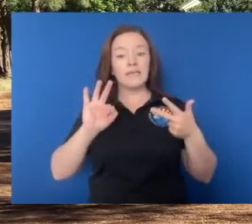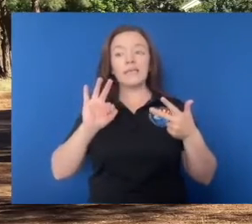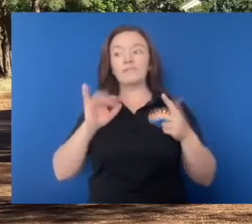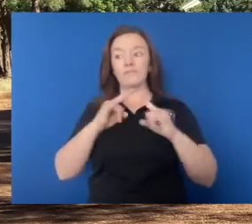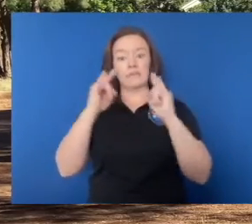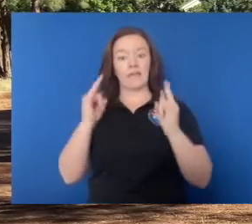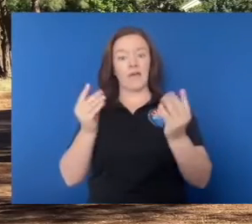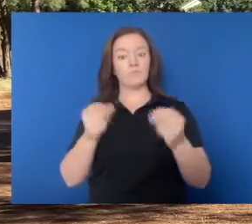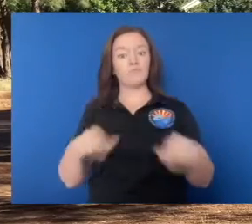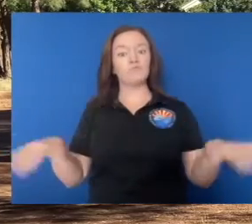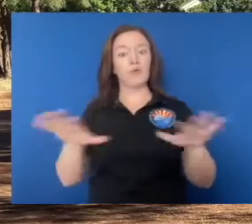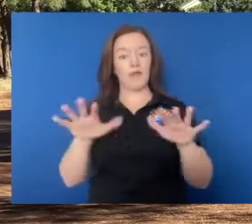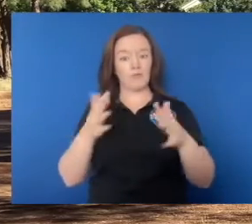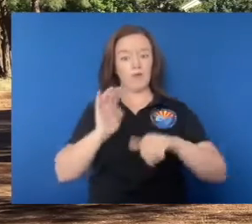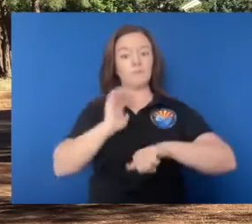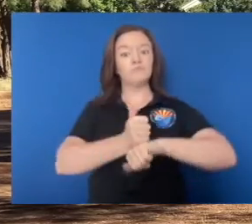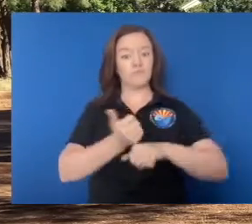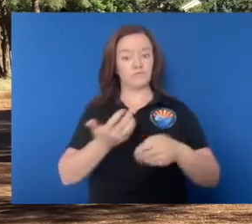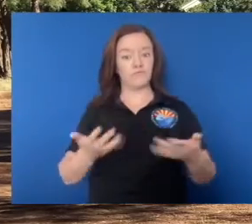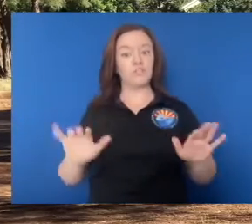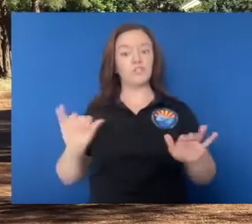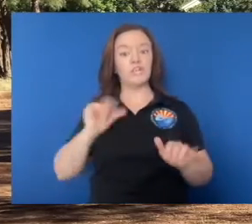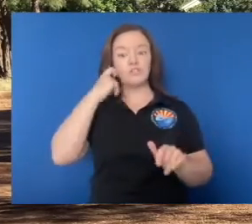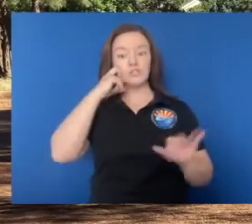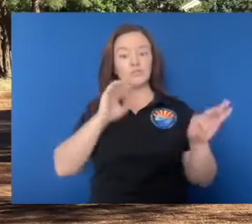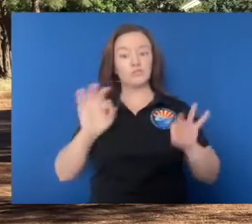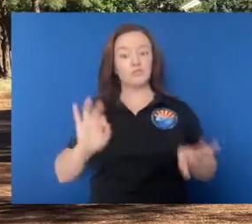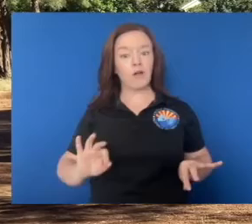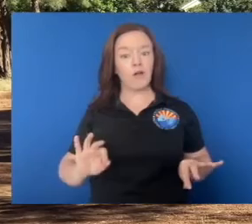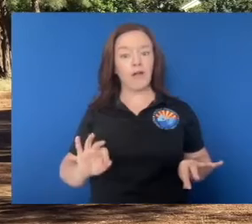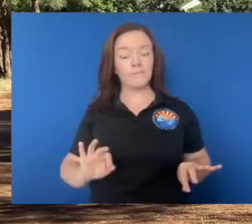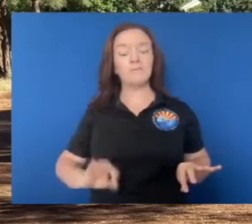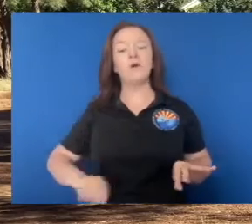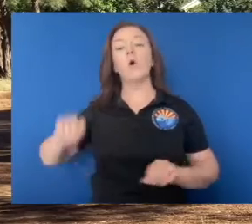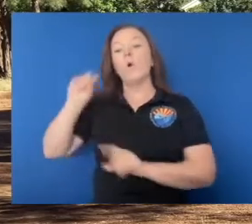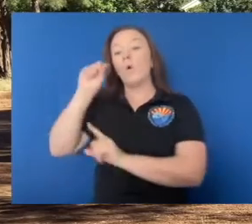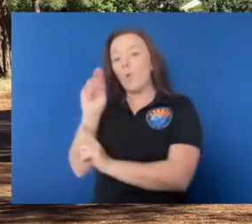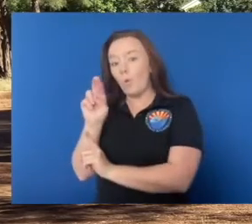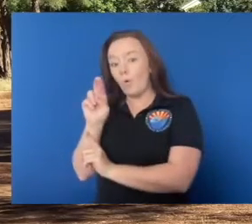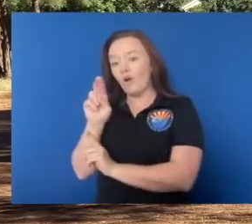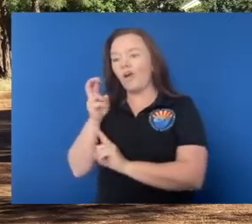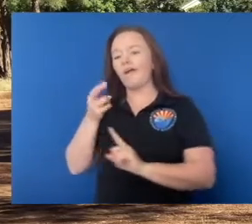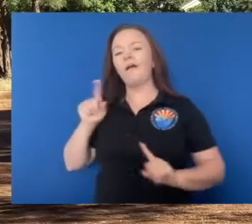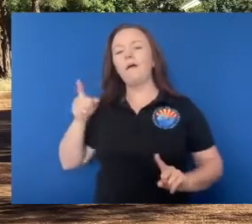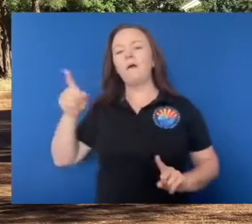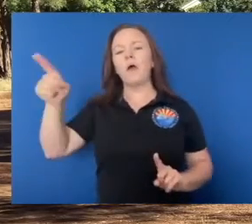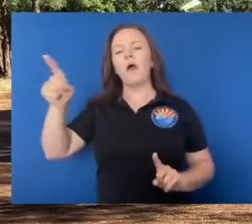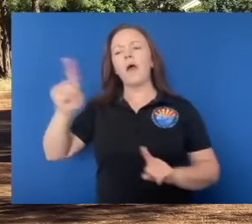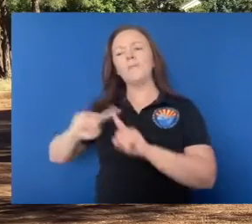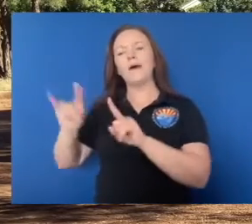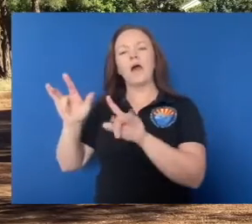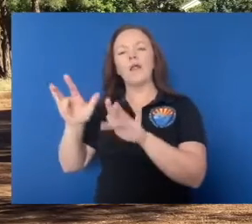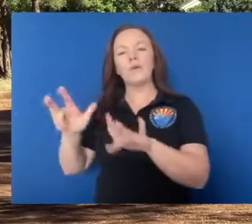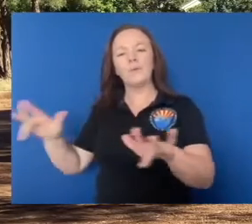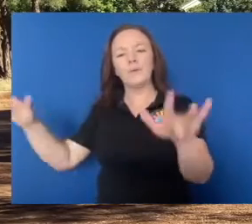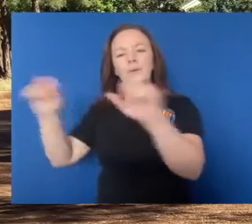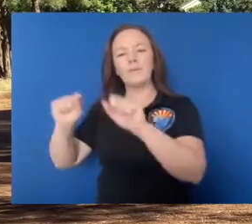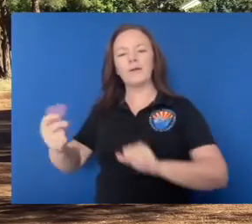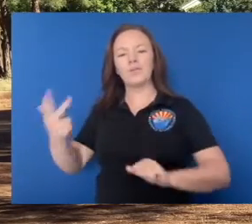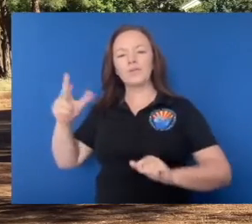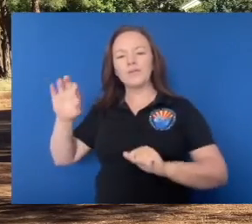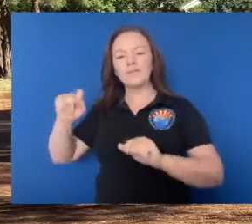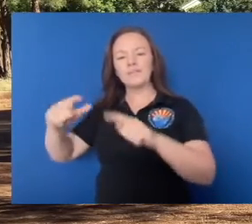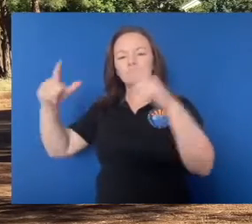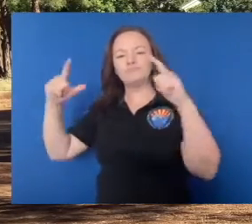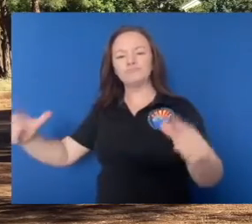out a three foot diameter and you're clearing out anything that could be combustible, then you can smoke in that little circle. Nice. So other than that,